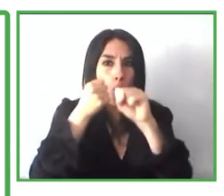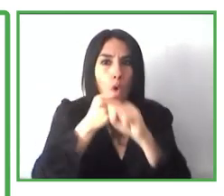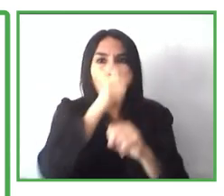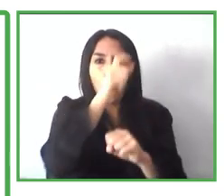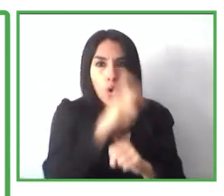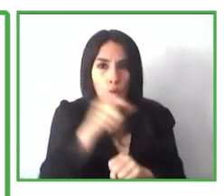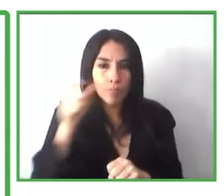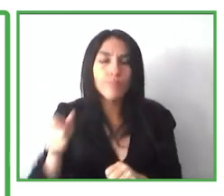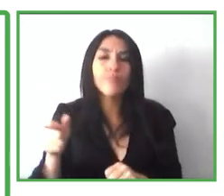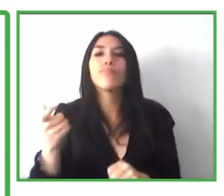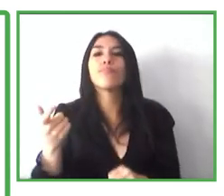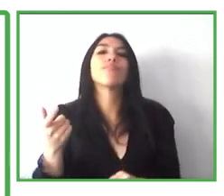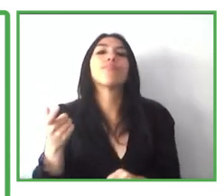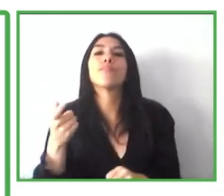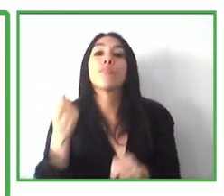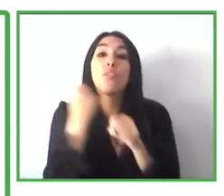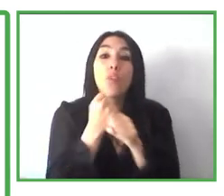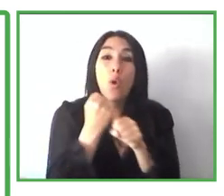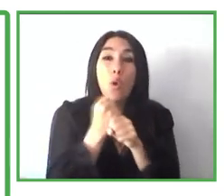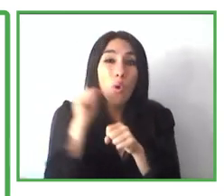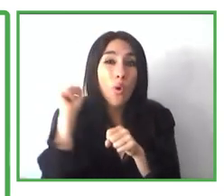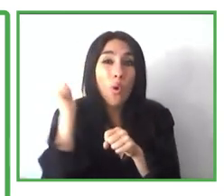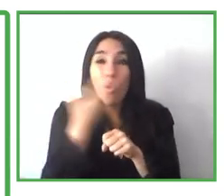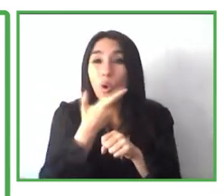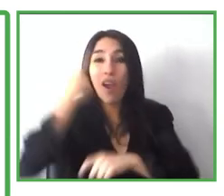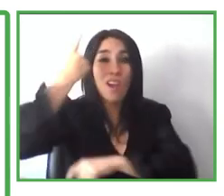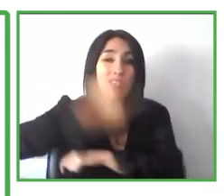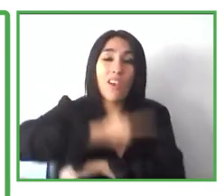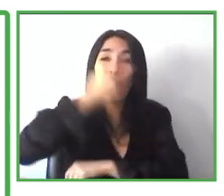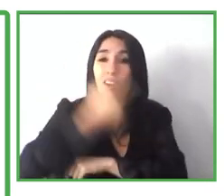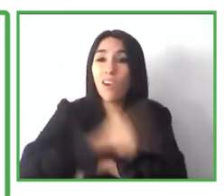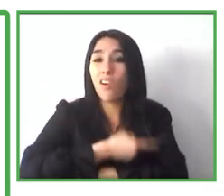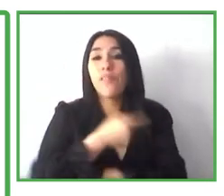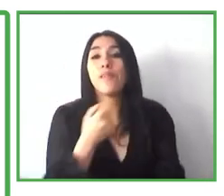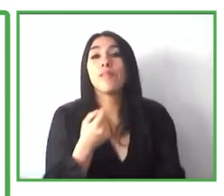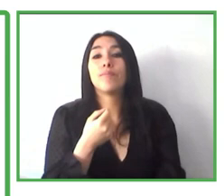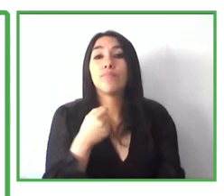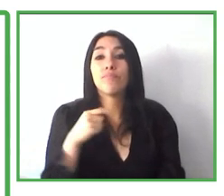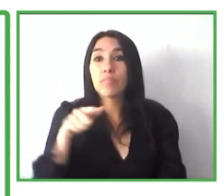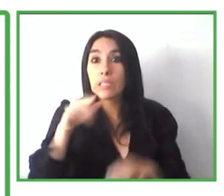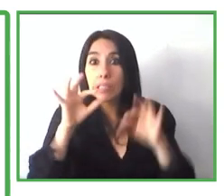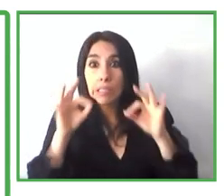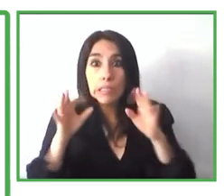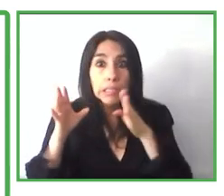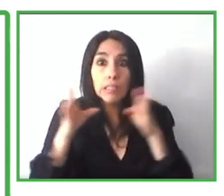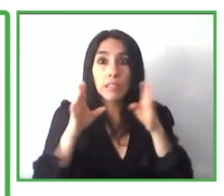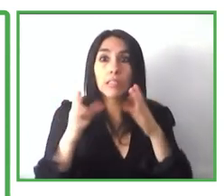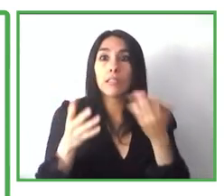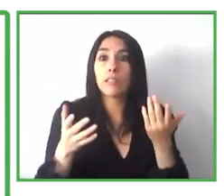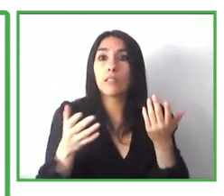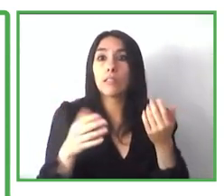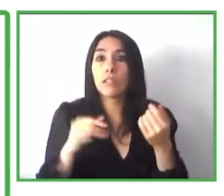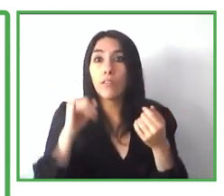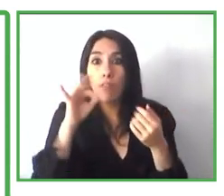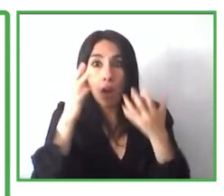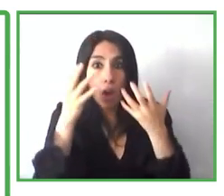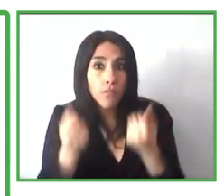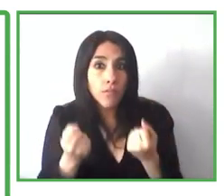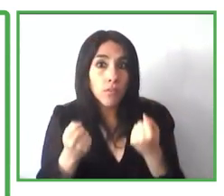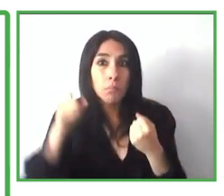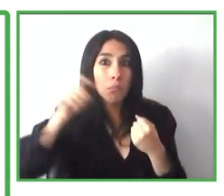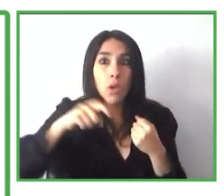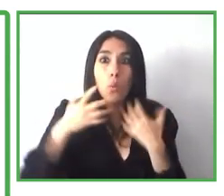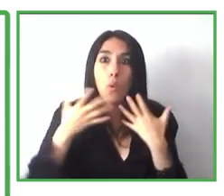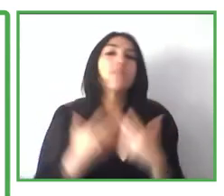their employers throughout the time the position lasts from the beginning of the process until the